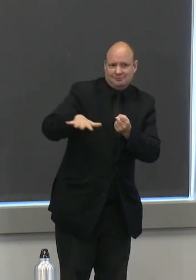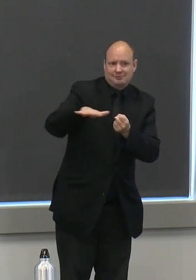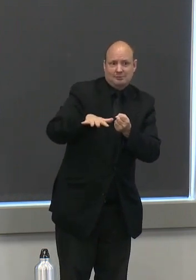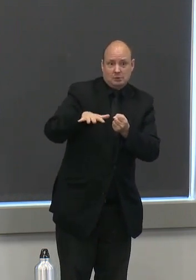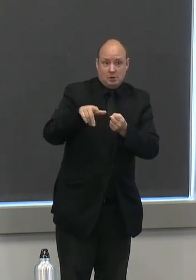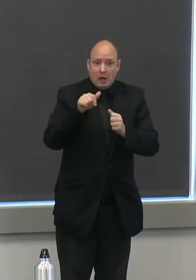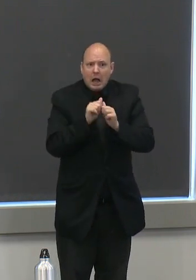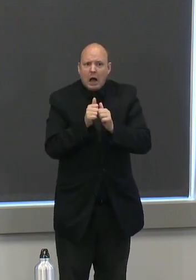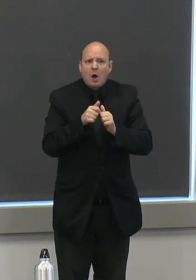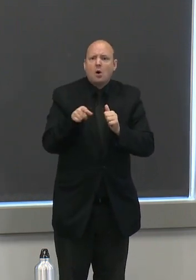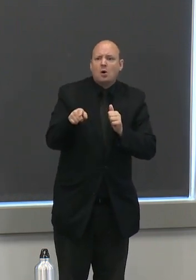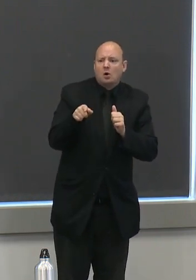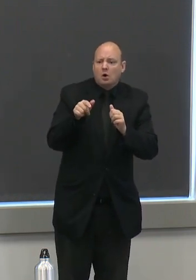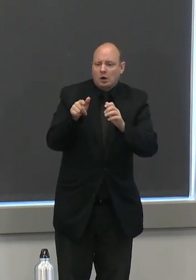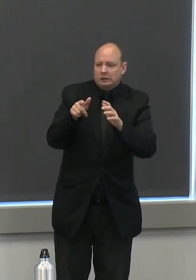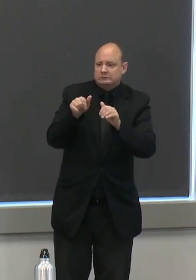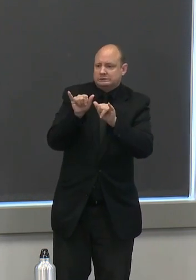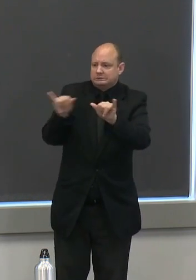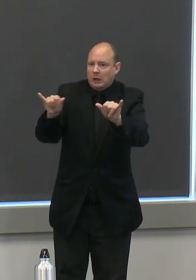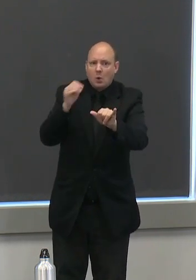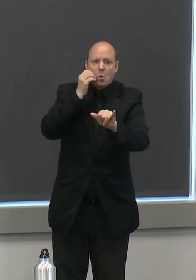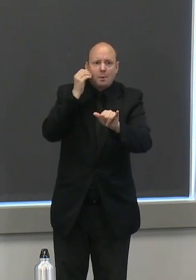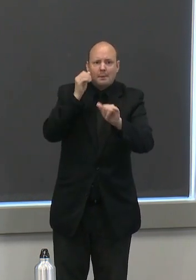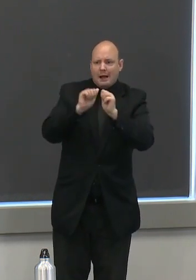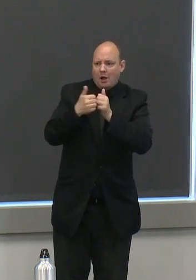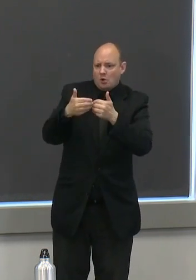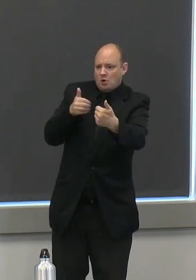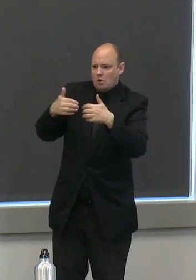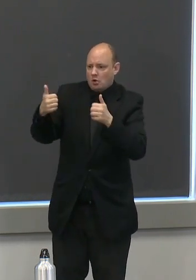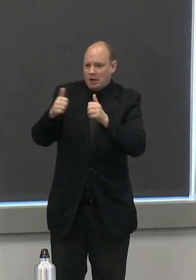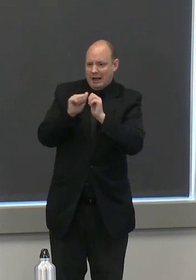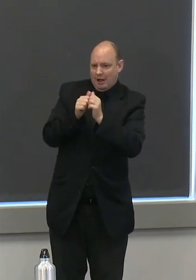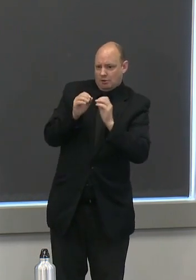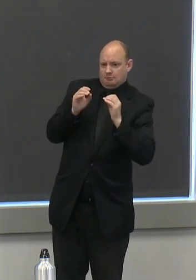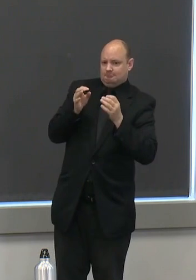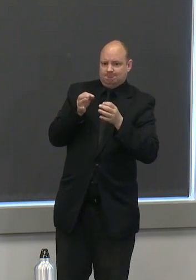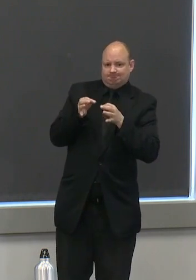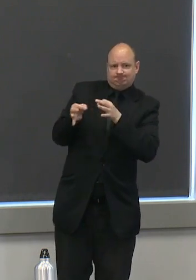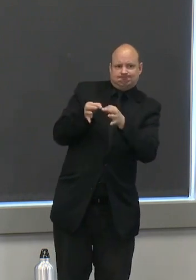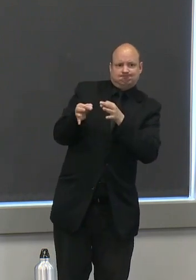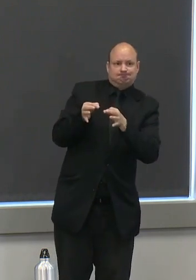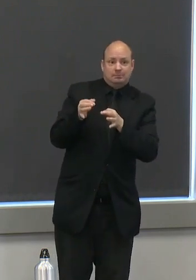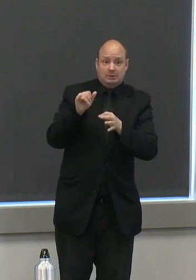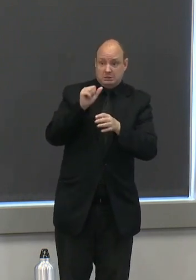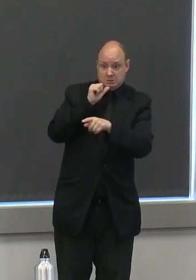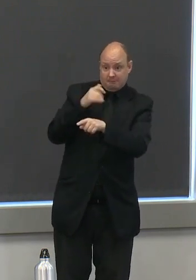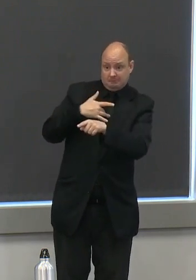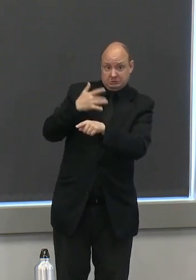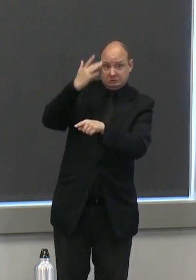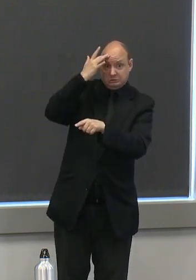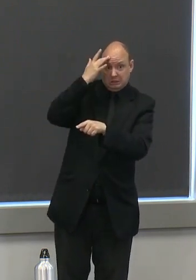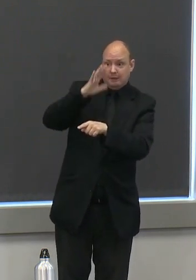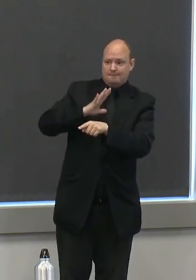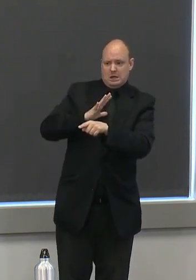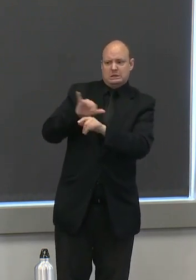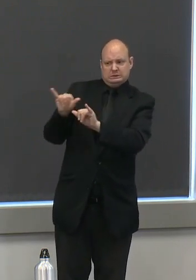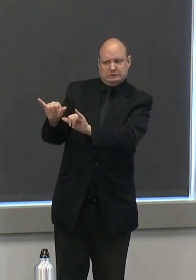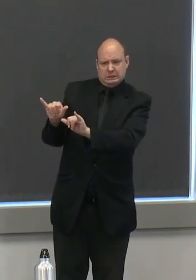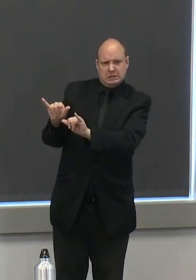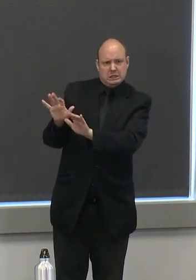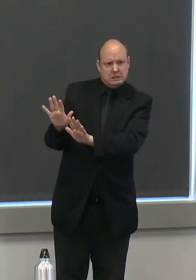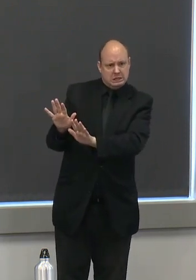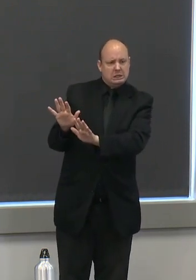to isolate themselves from others even if they themselves don't feel ill with this